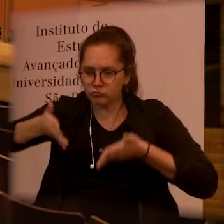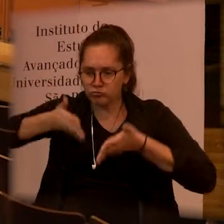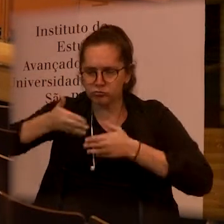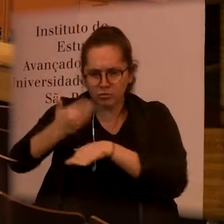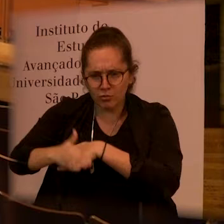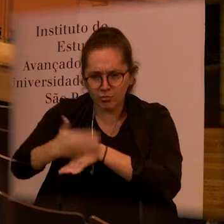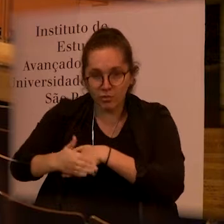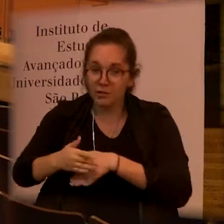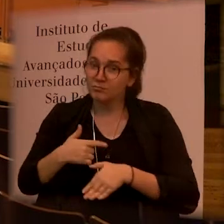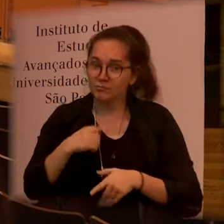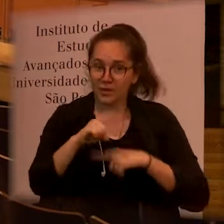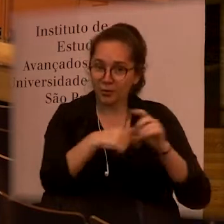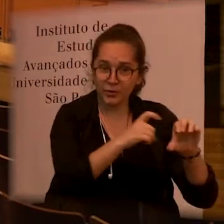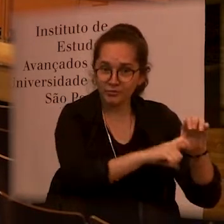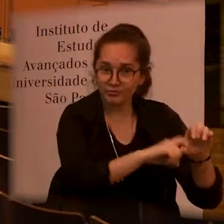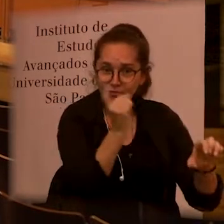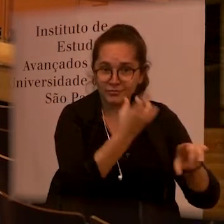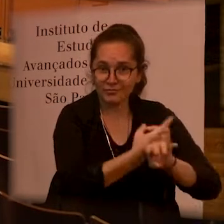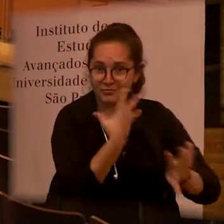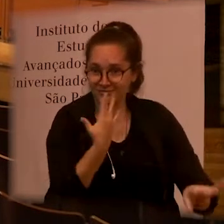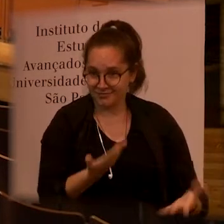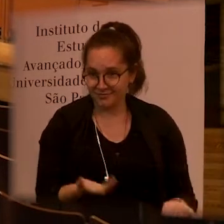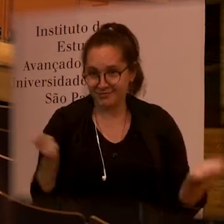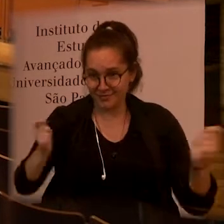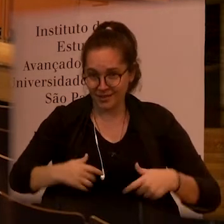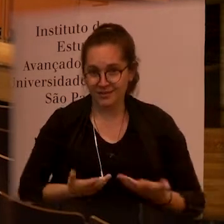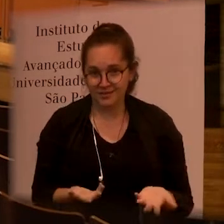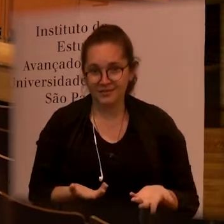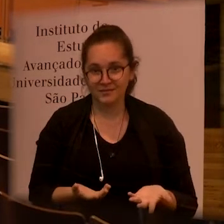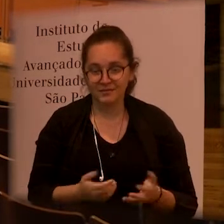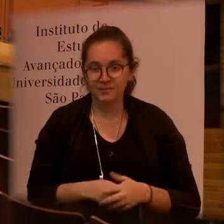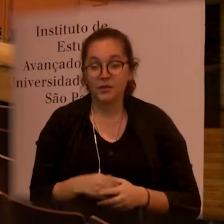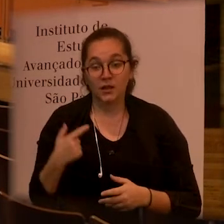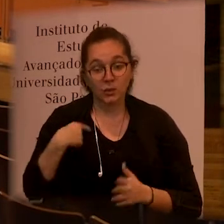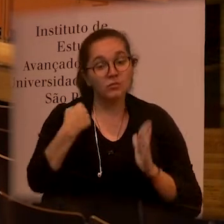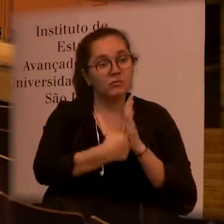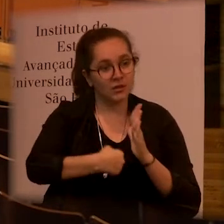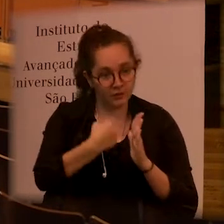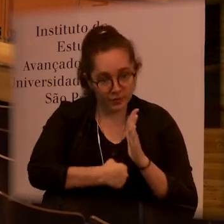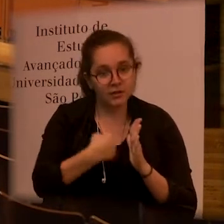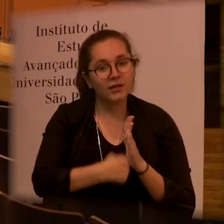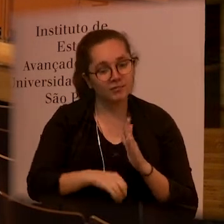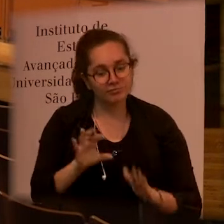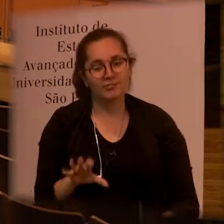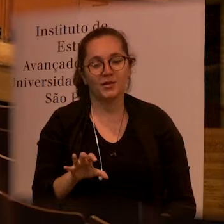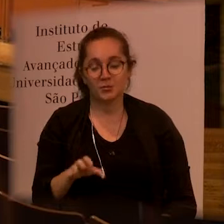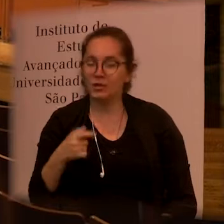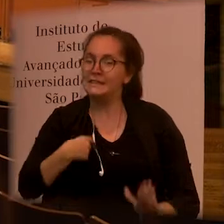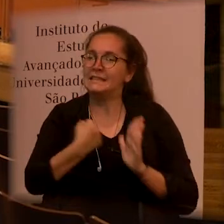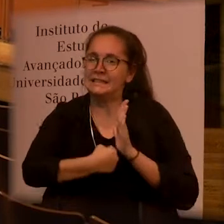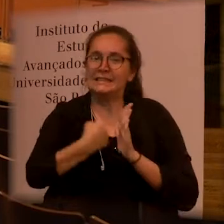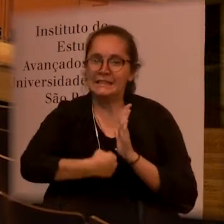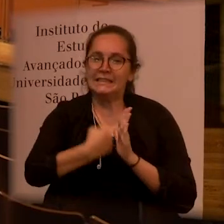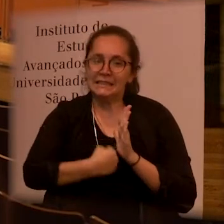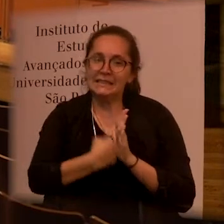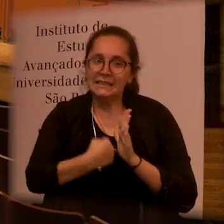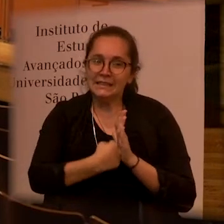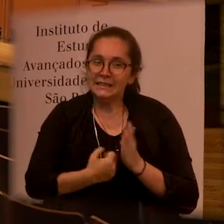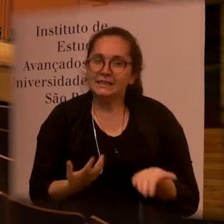this adult had already been taught in Brazilian sign language then he could have access to school and that's what I defend